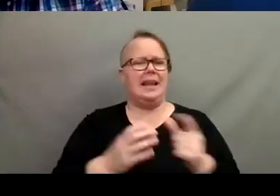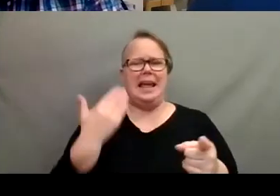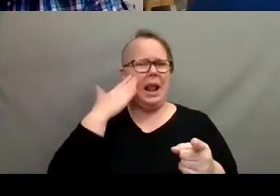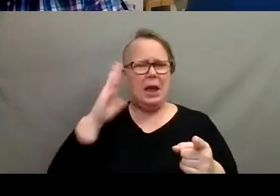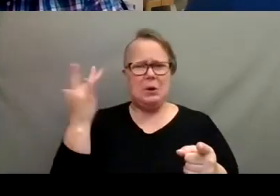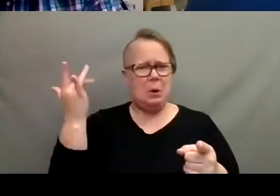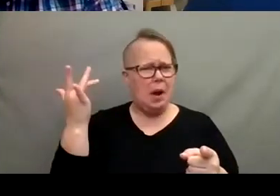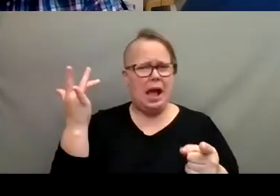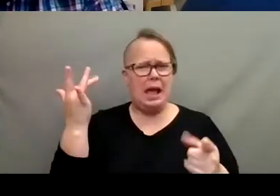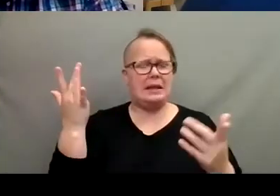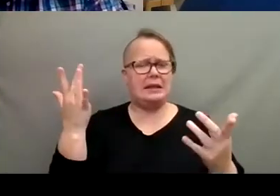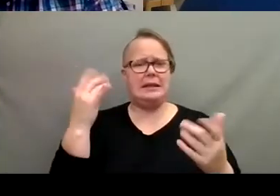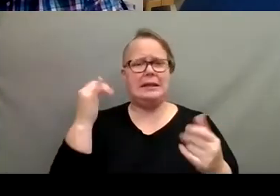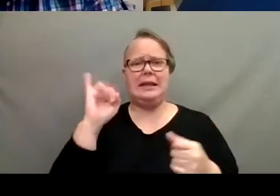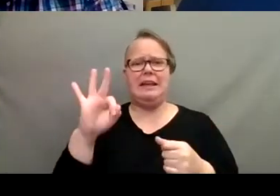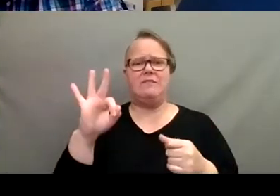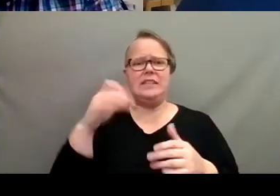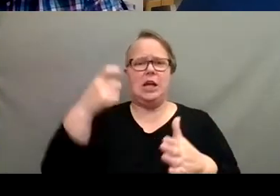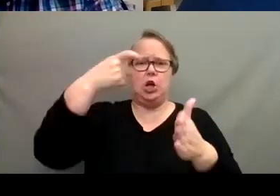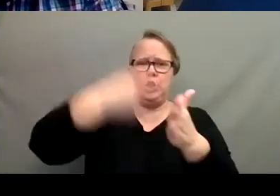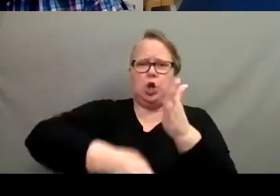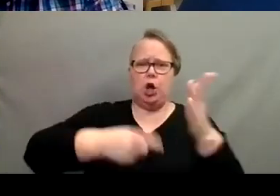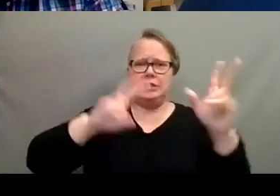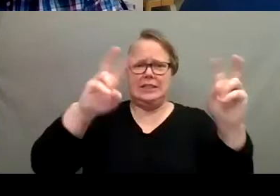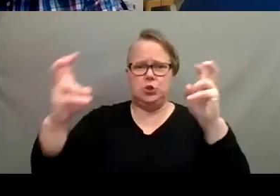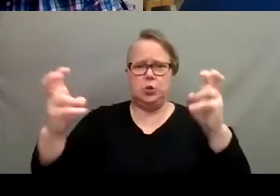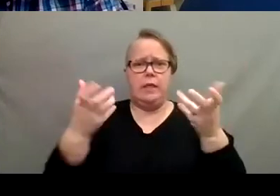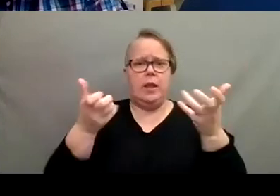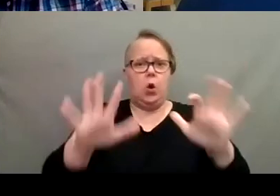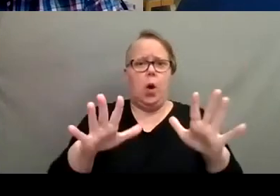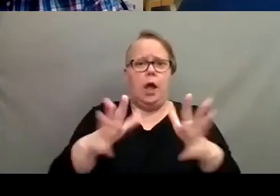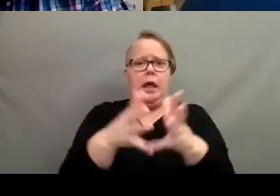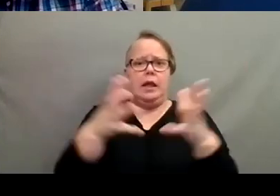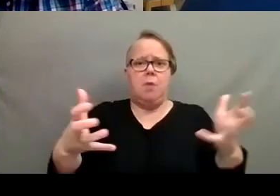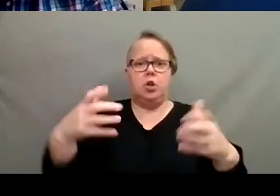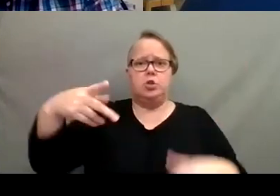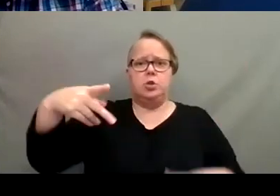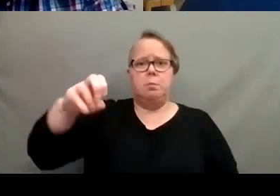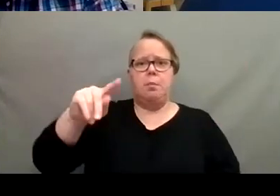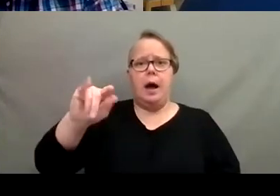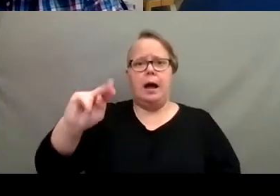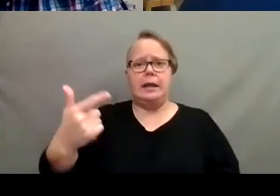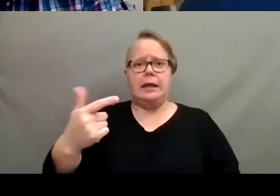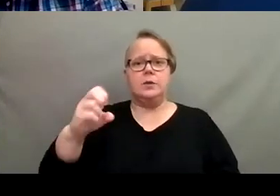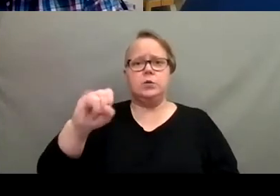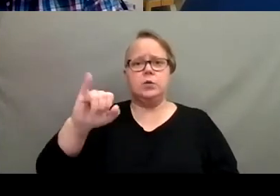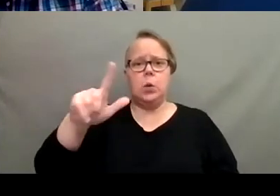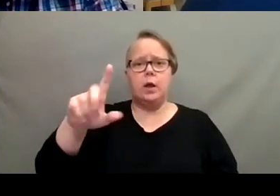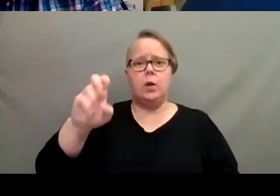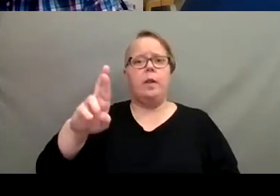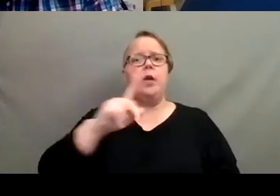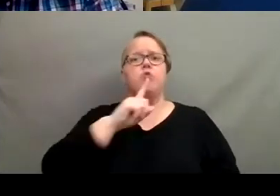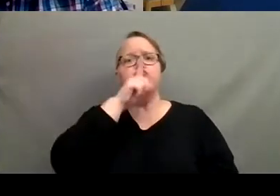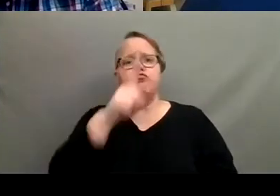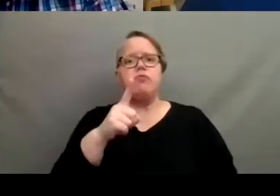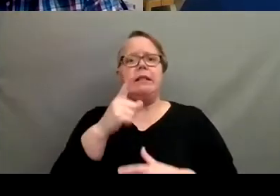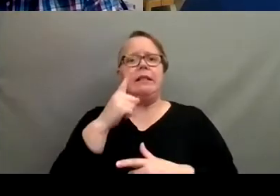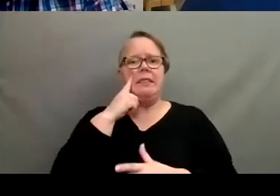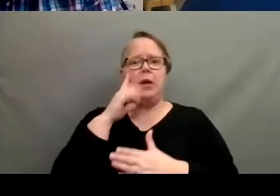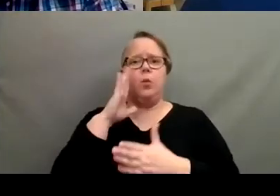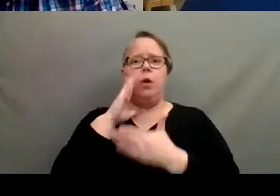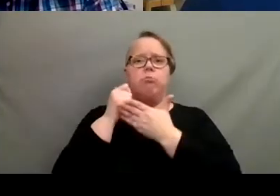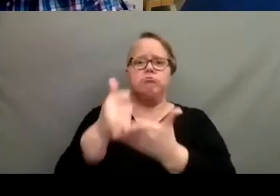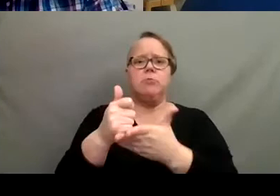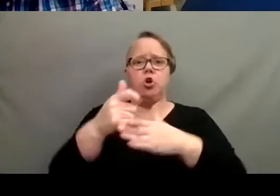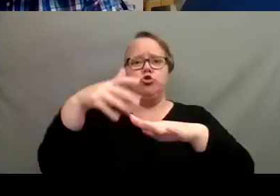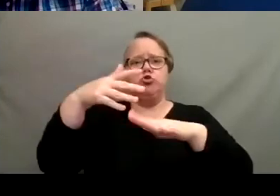is. If it's, if it's a cost issue that they don't want to have as much potting soil, or if they really think it's going to help the drainage, I don't know, but yeah, you see